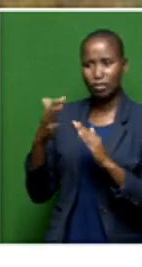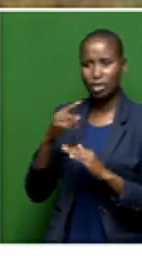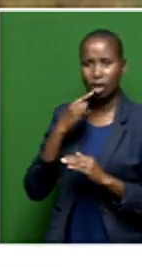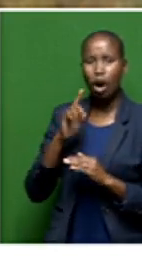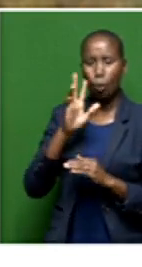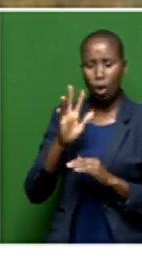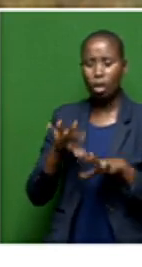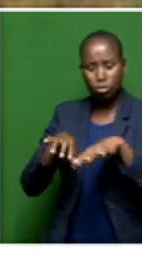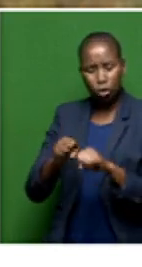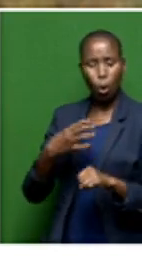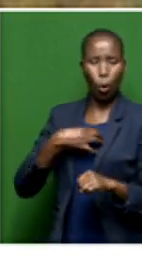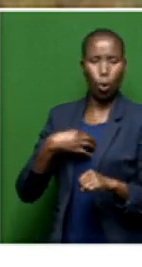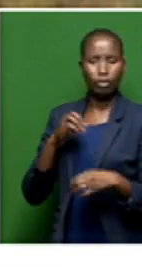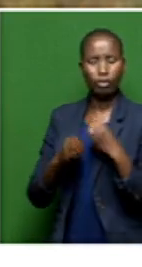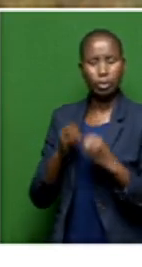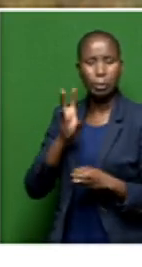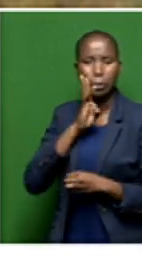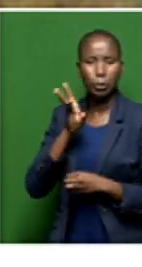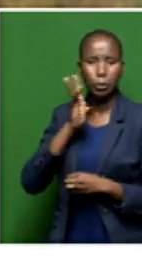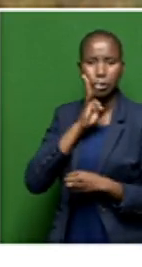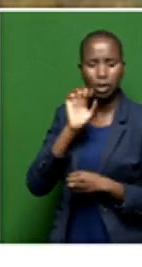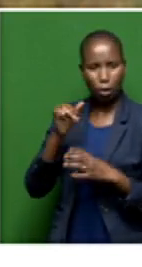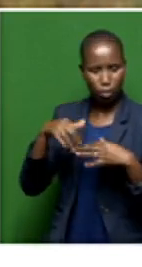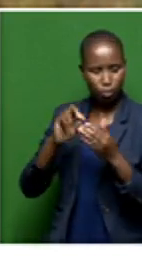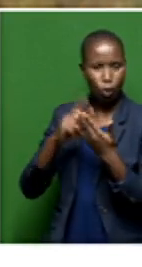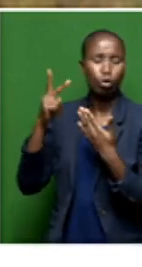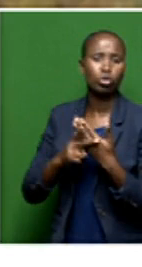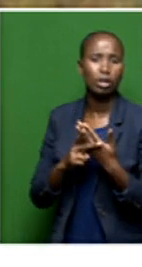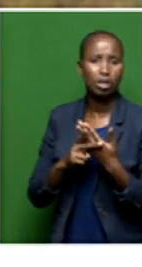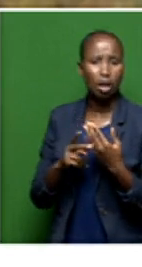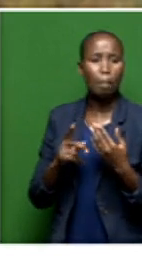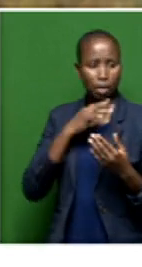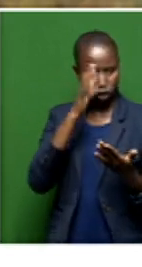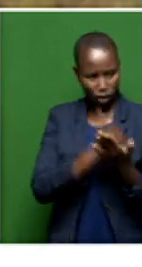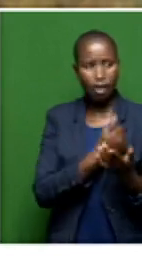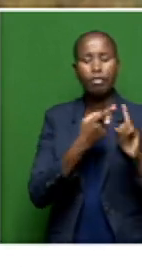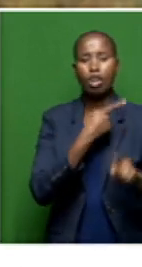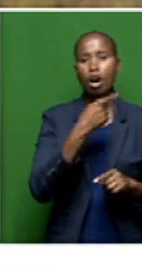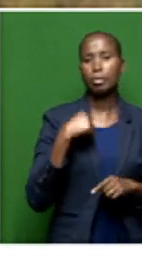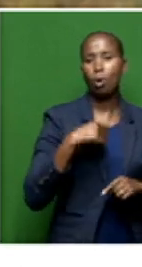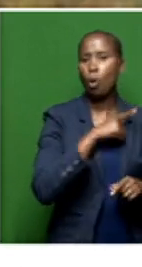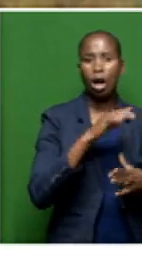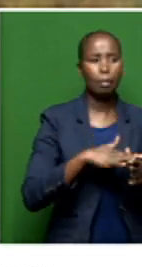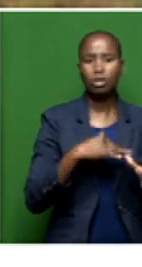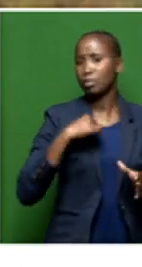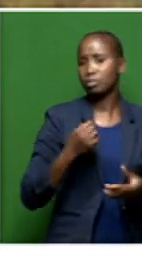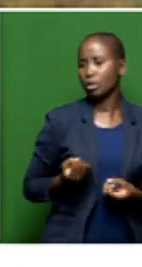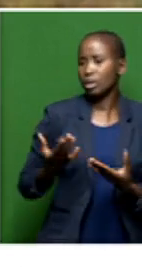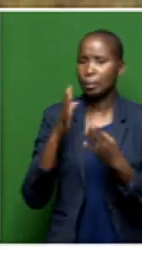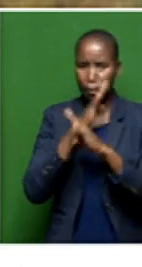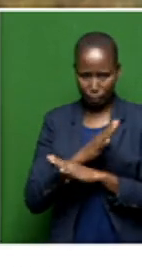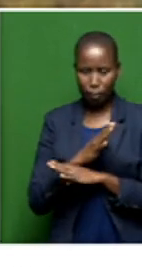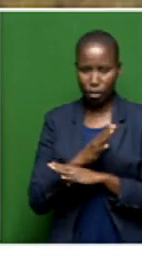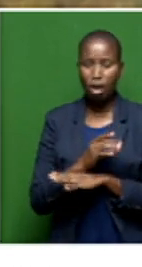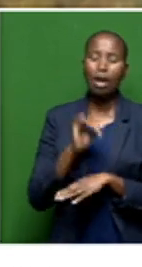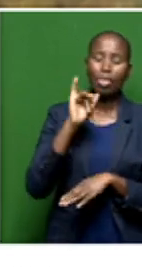their own water refurbishment project, you know, from the municipality because they were not receiving services. This is just one that